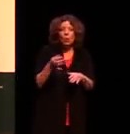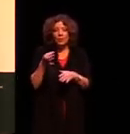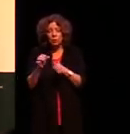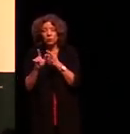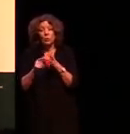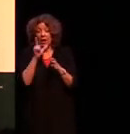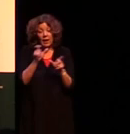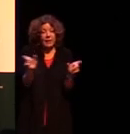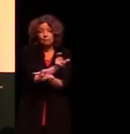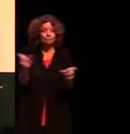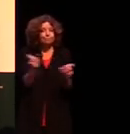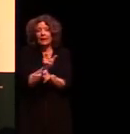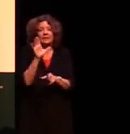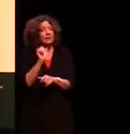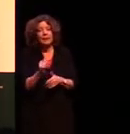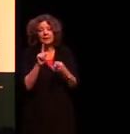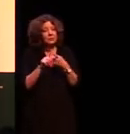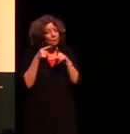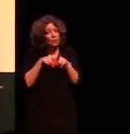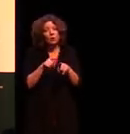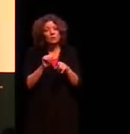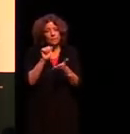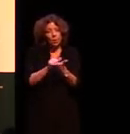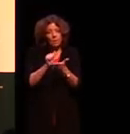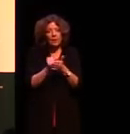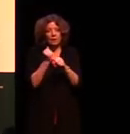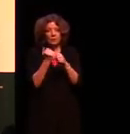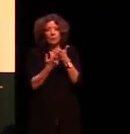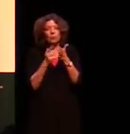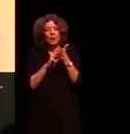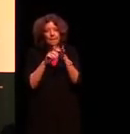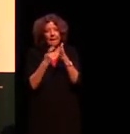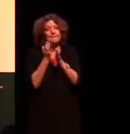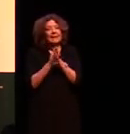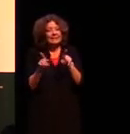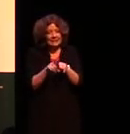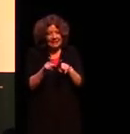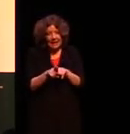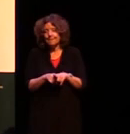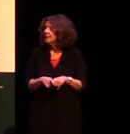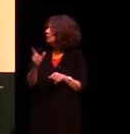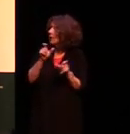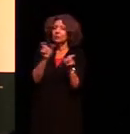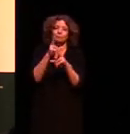order I like and it will still be grammatical and it will still mean exactly the same thing so I could say or